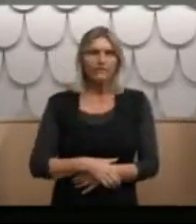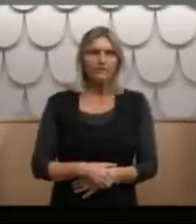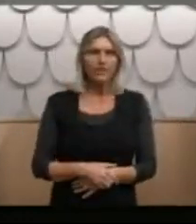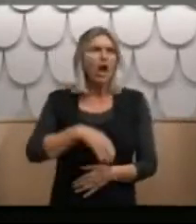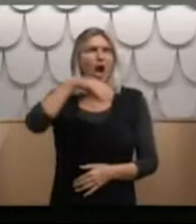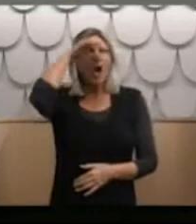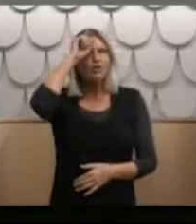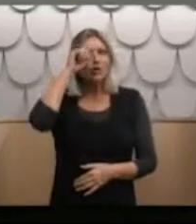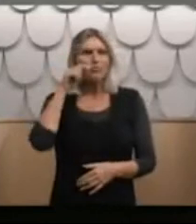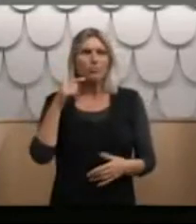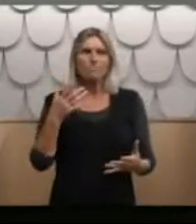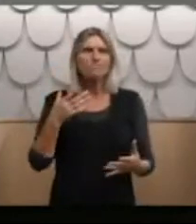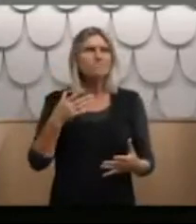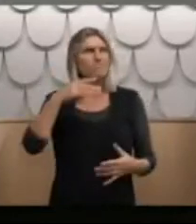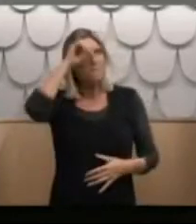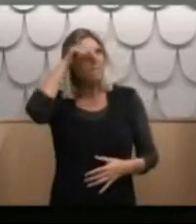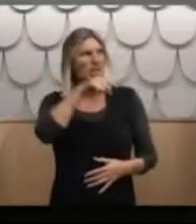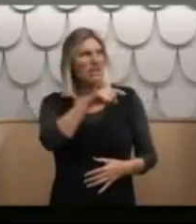on a one-to-one.